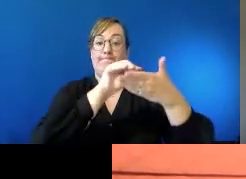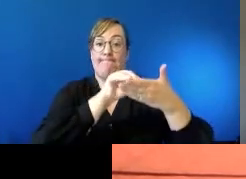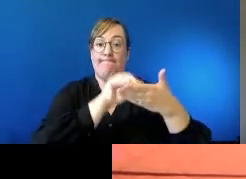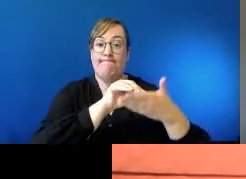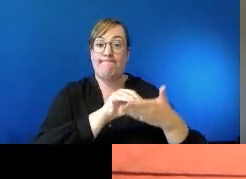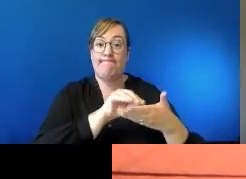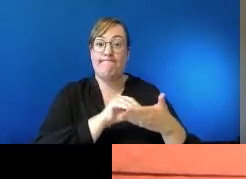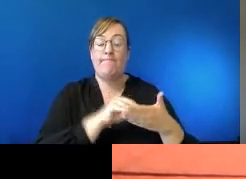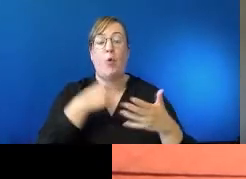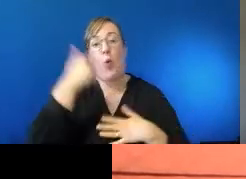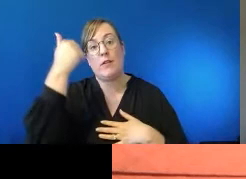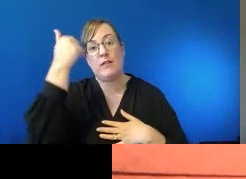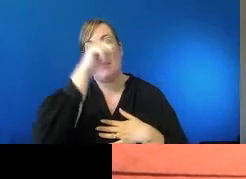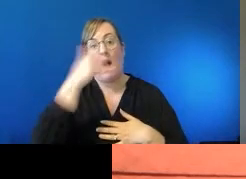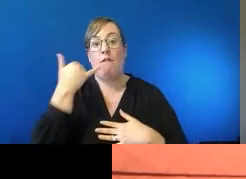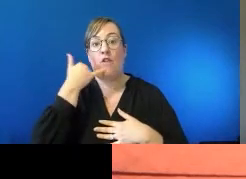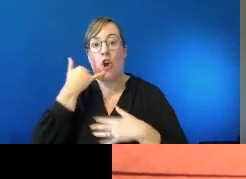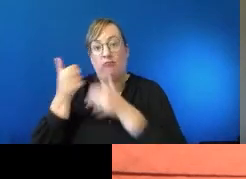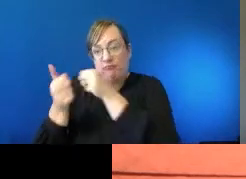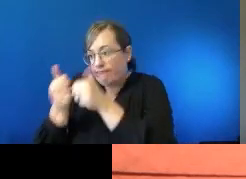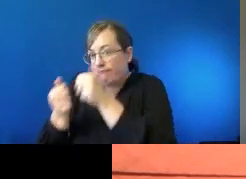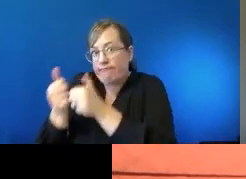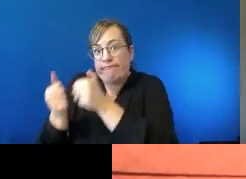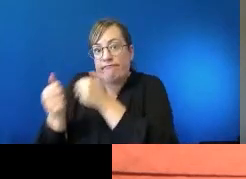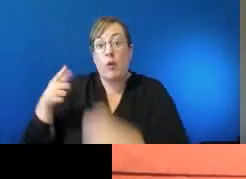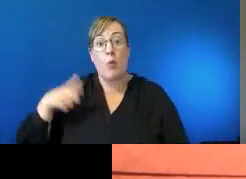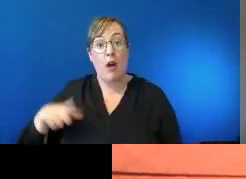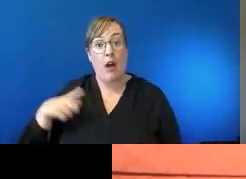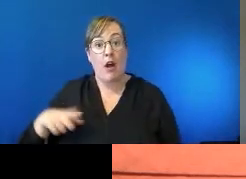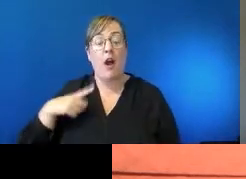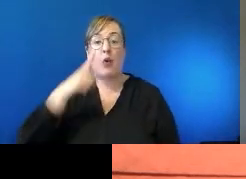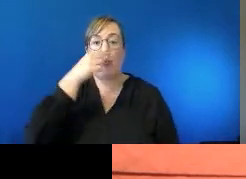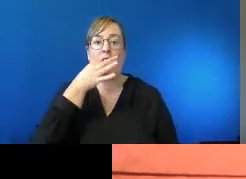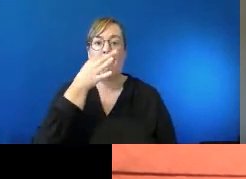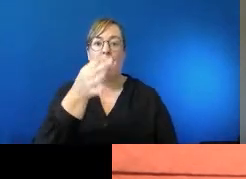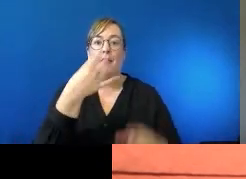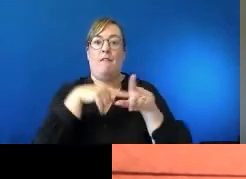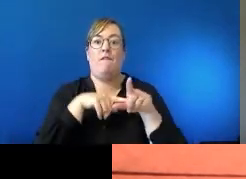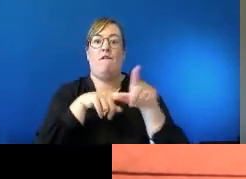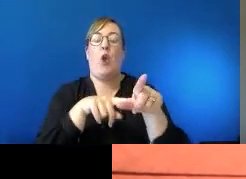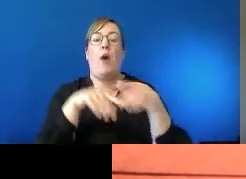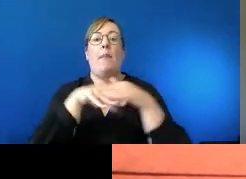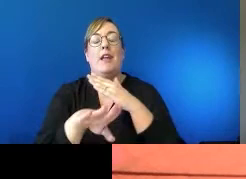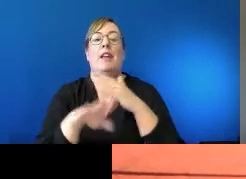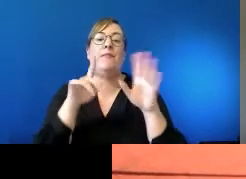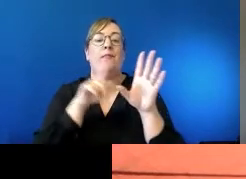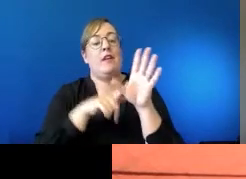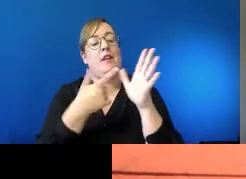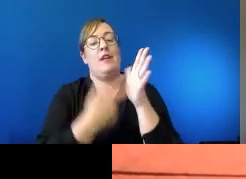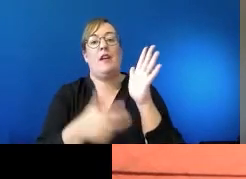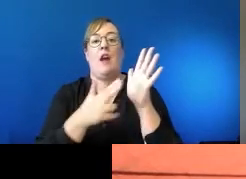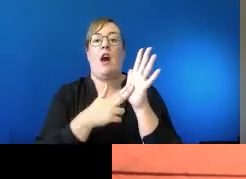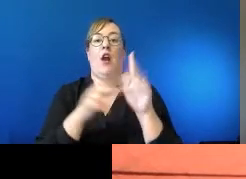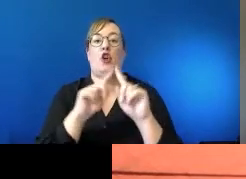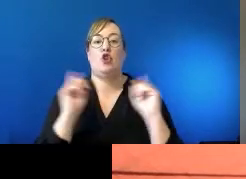pull out your smartphone and make a note of it because you'll be able to, uh, ask and follow up in our yarning circles, later